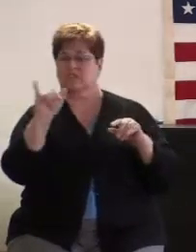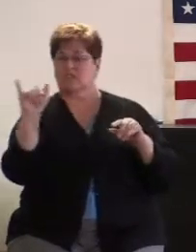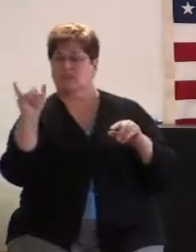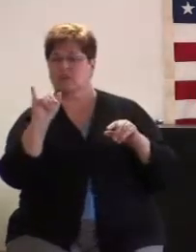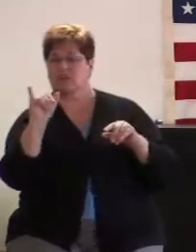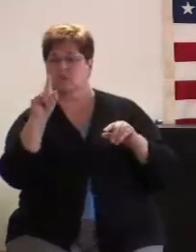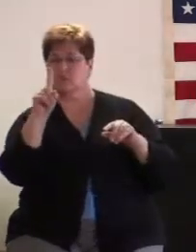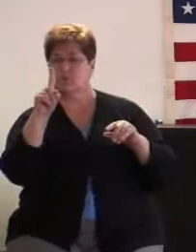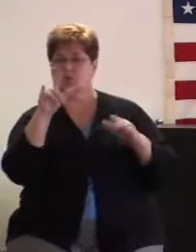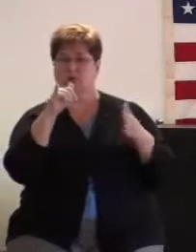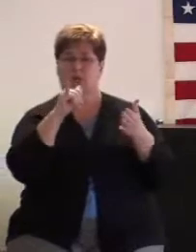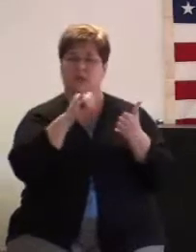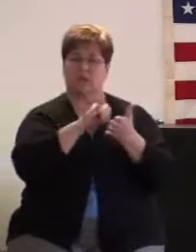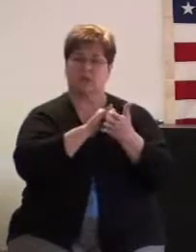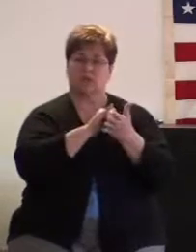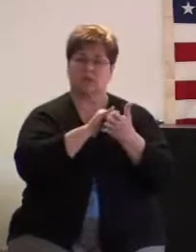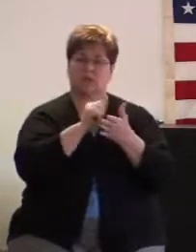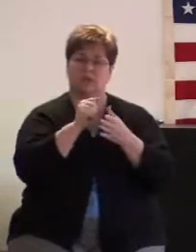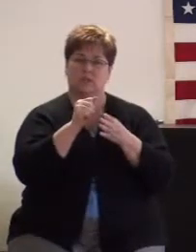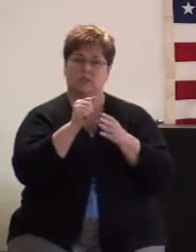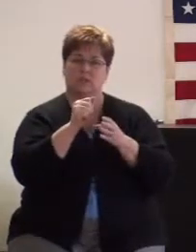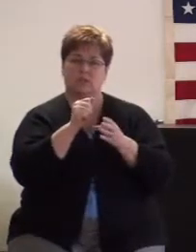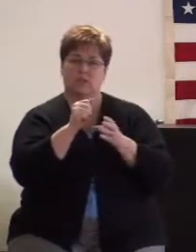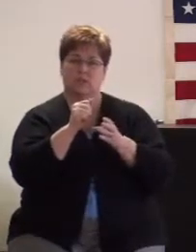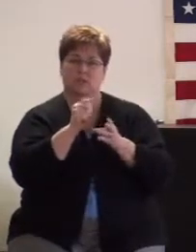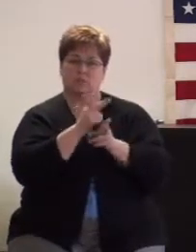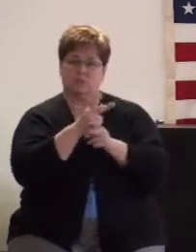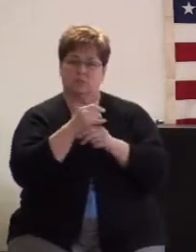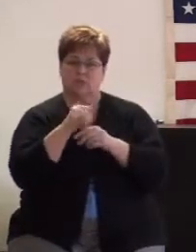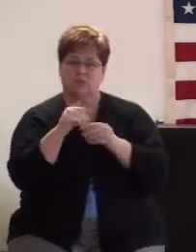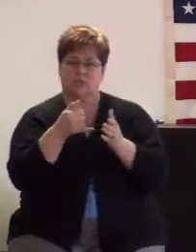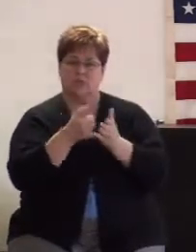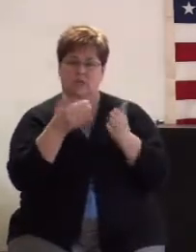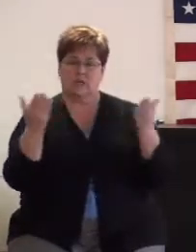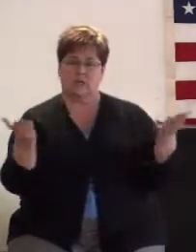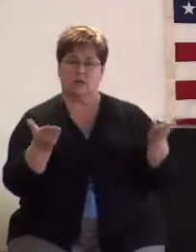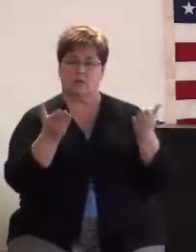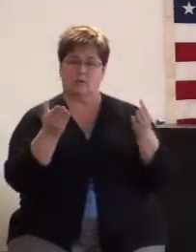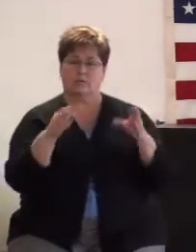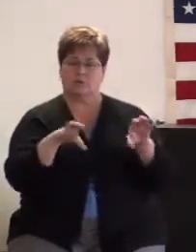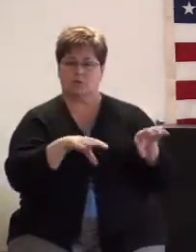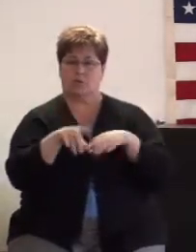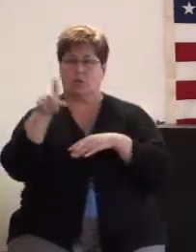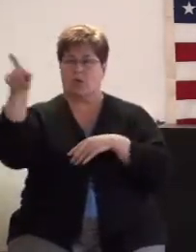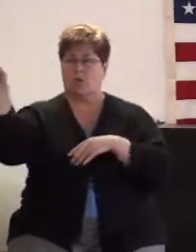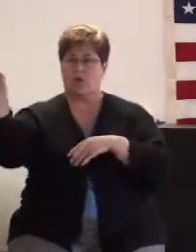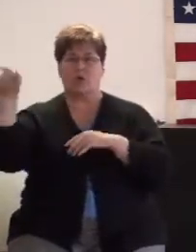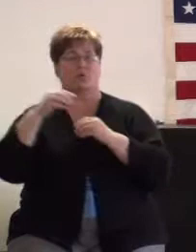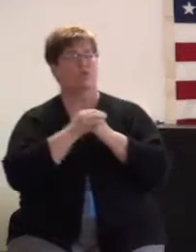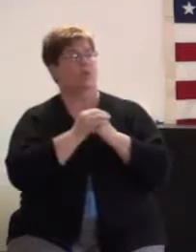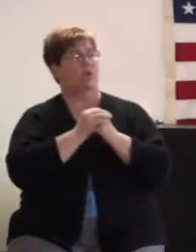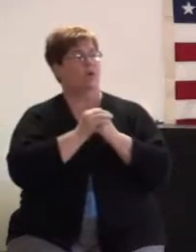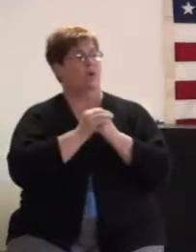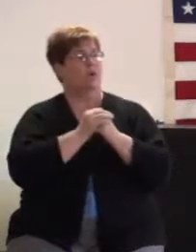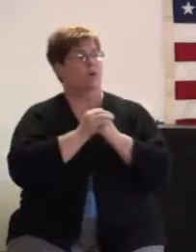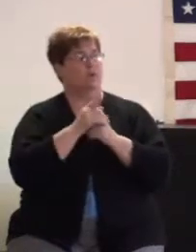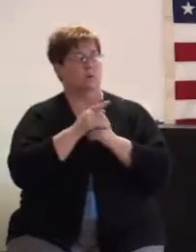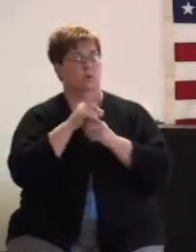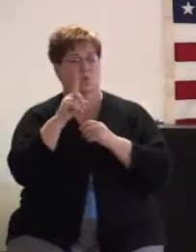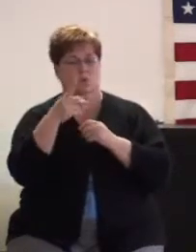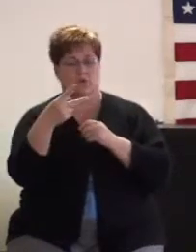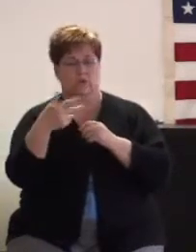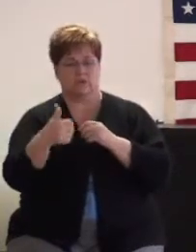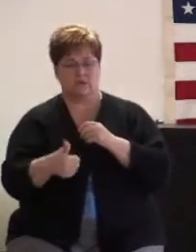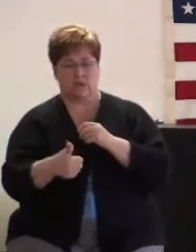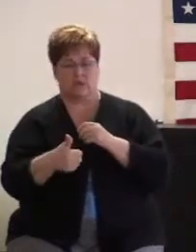one that is producing it here will be producing it over there but at one tenth